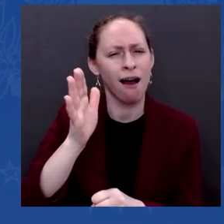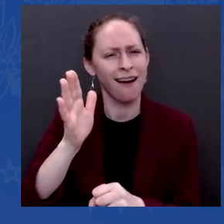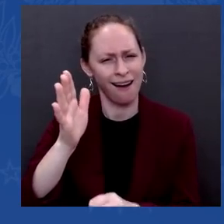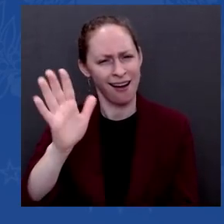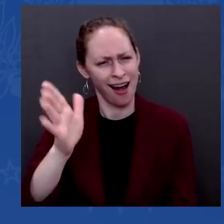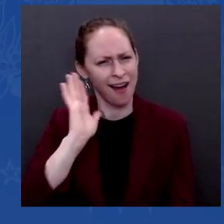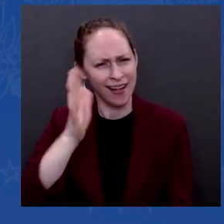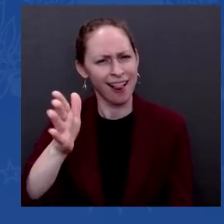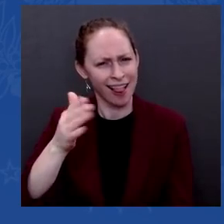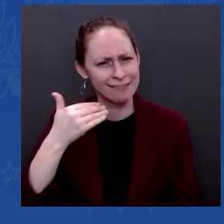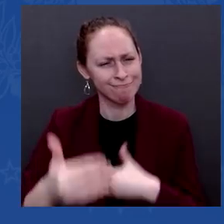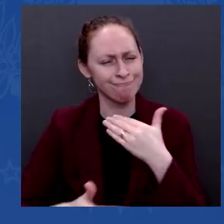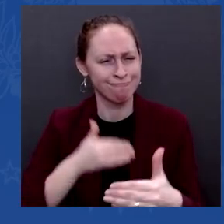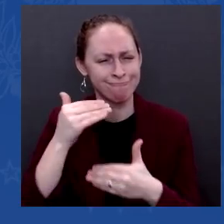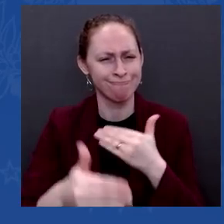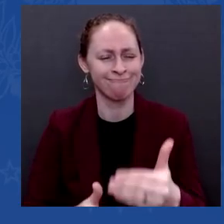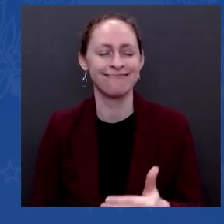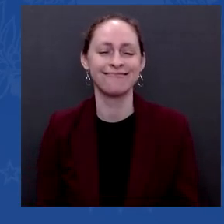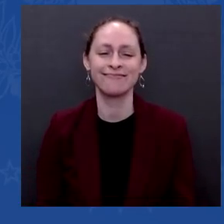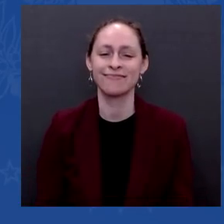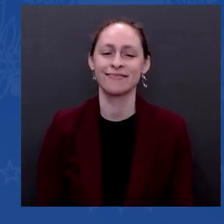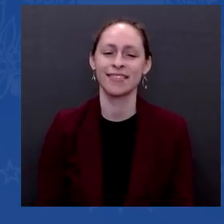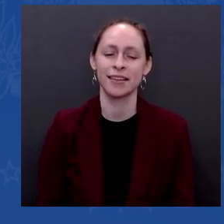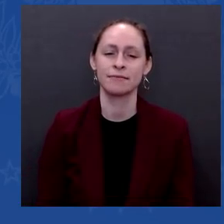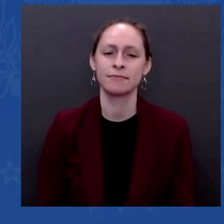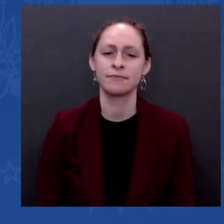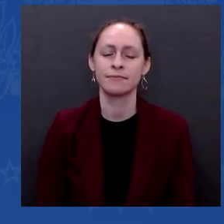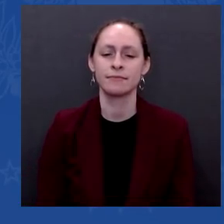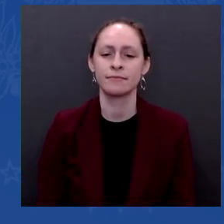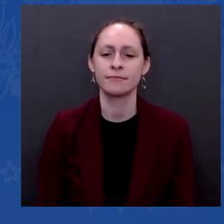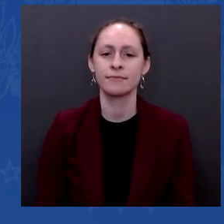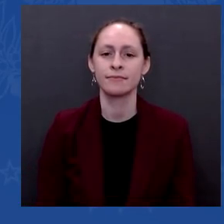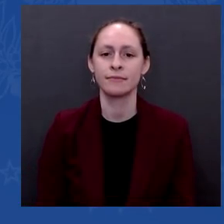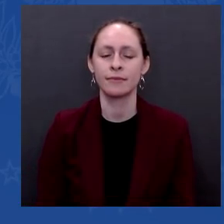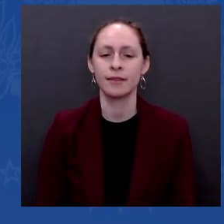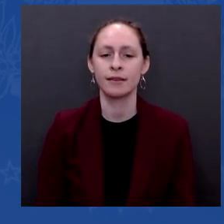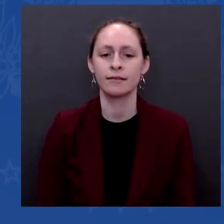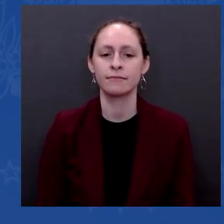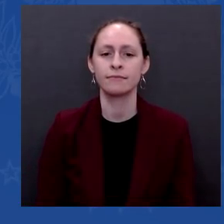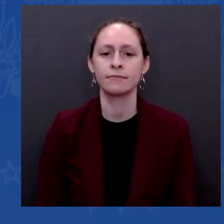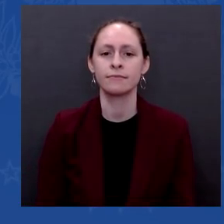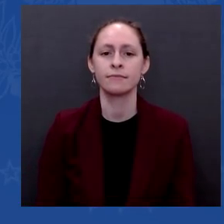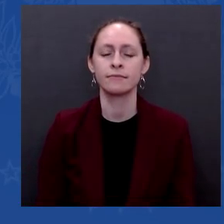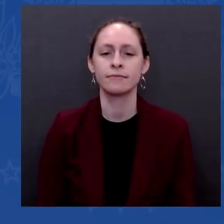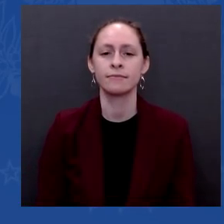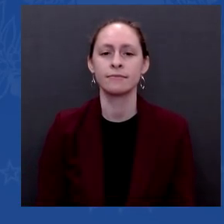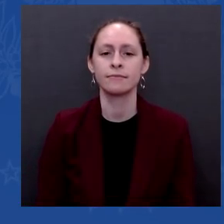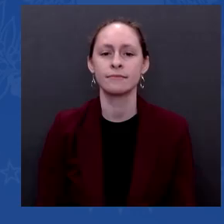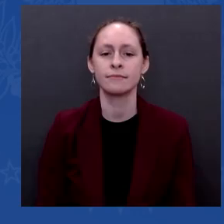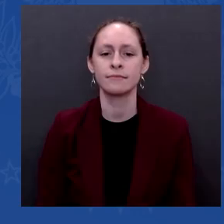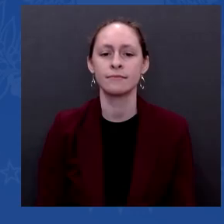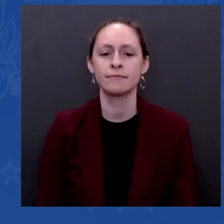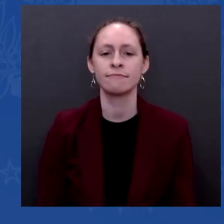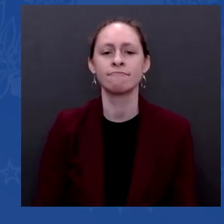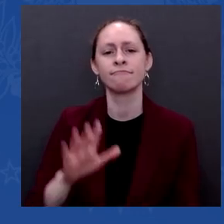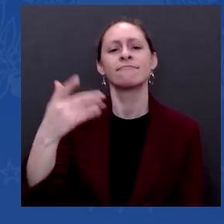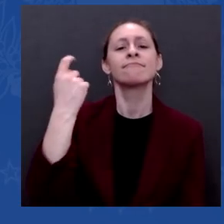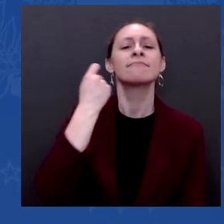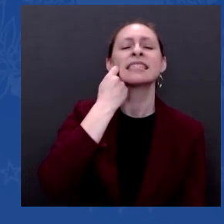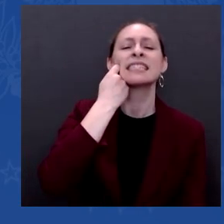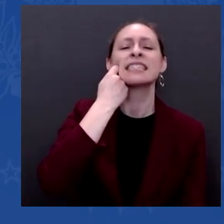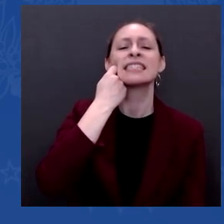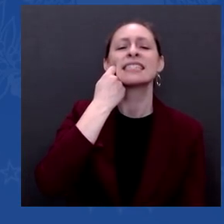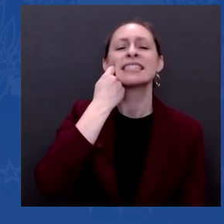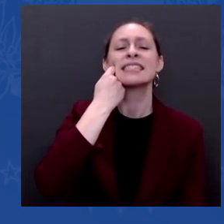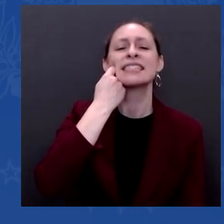was talking with, you know, Jim Clyburn, who was a great help to me in the campaign in South